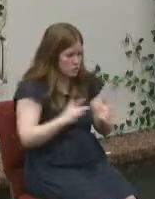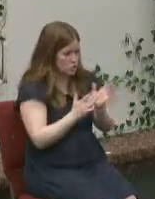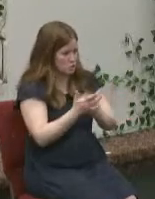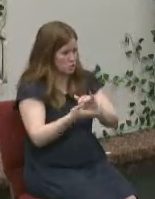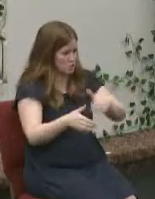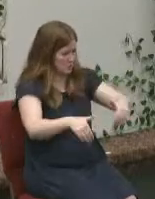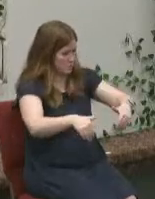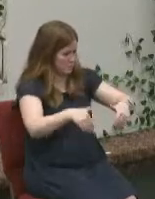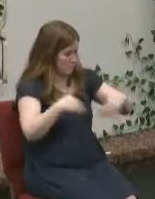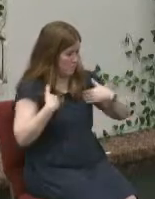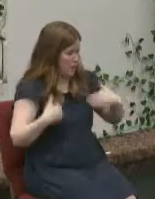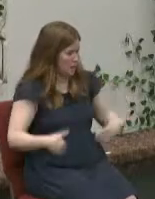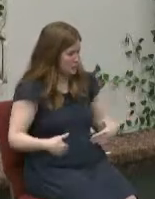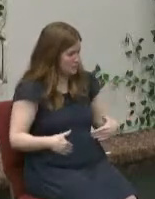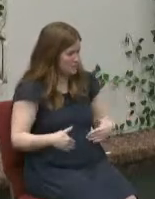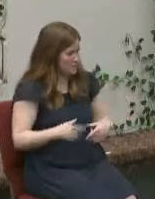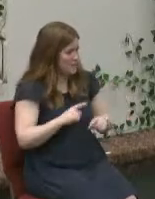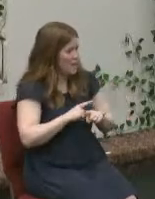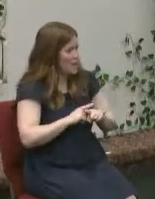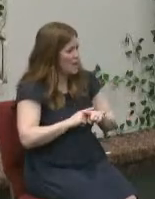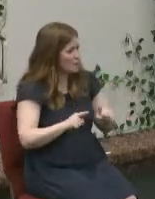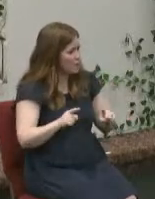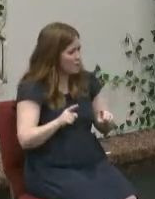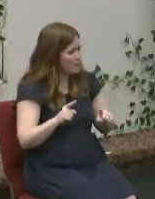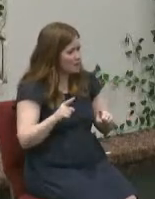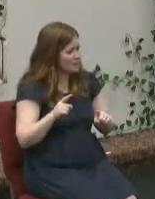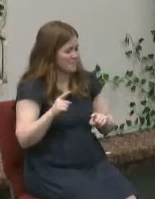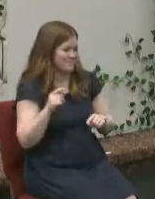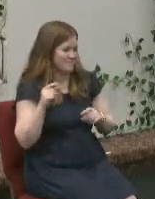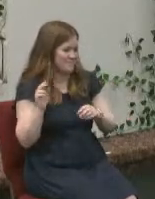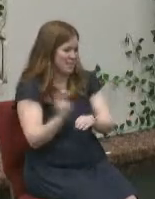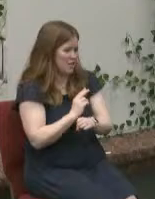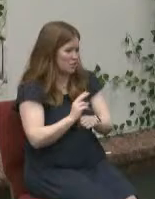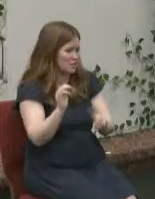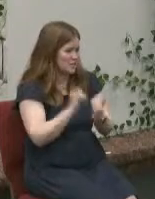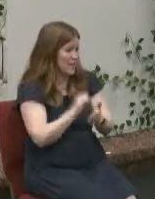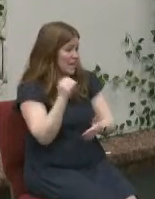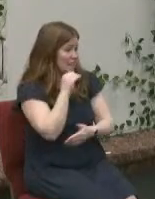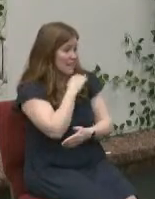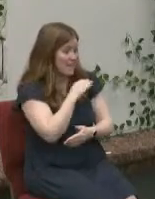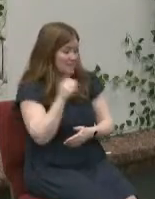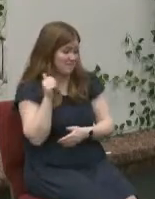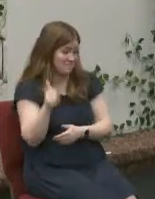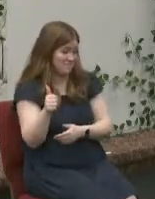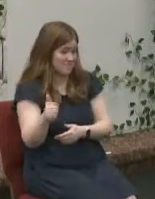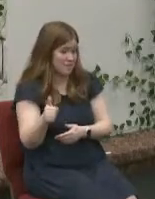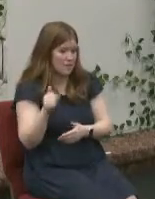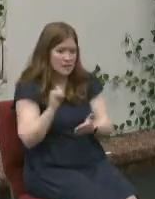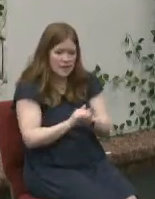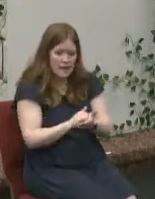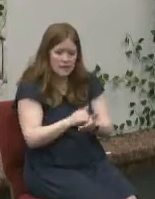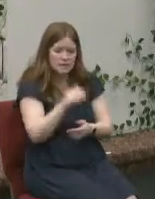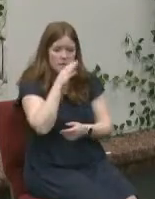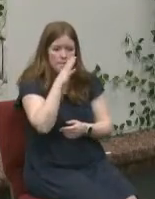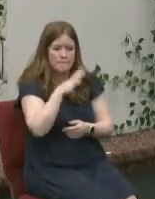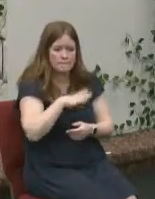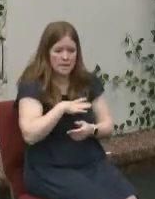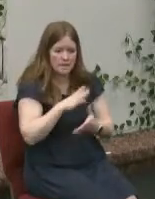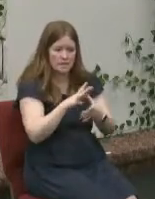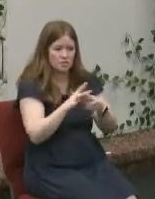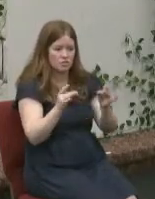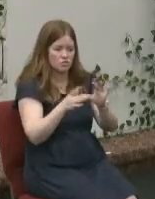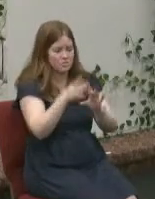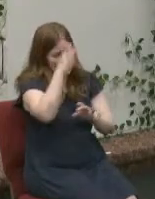but they're the ones who use that very deception themselves that's man's story